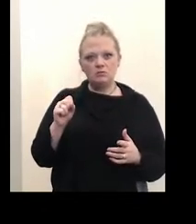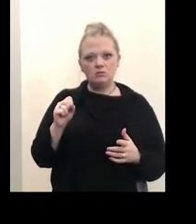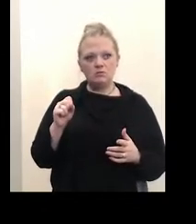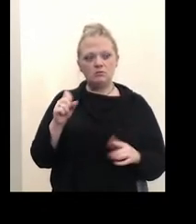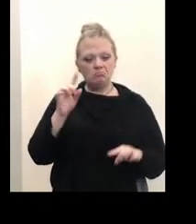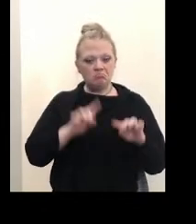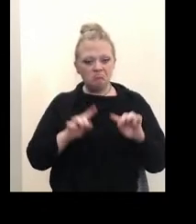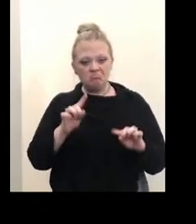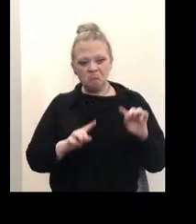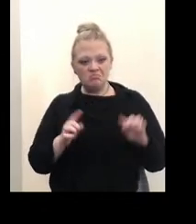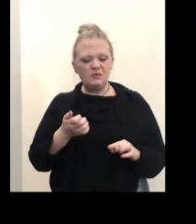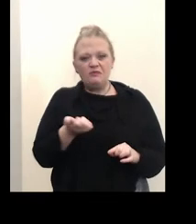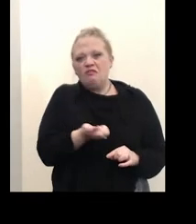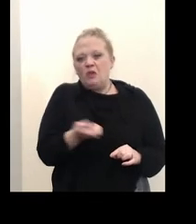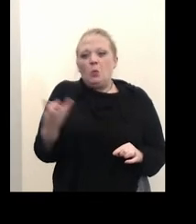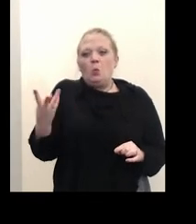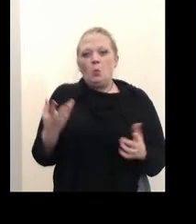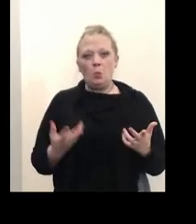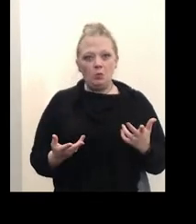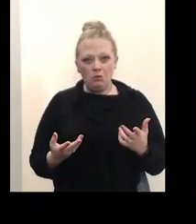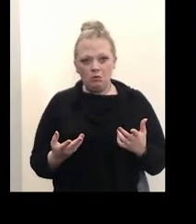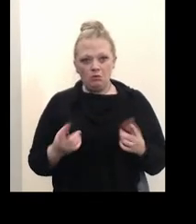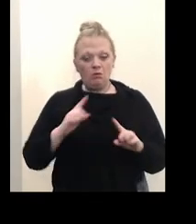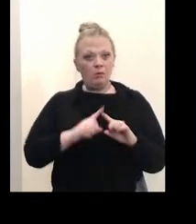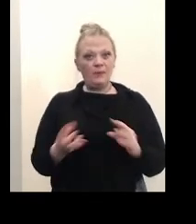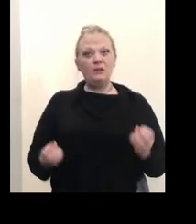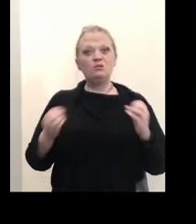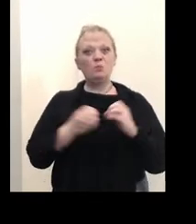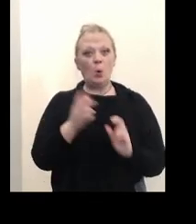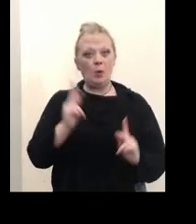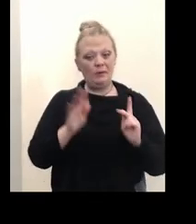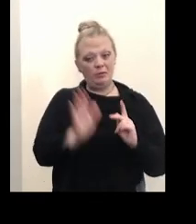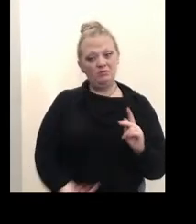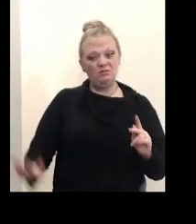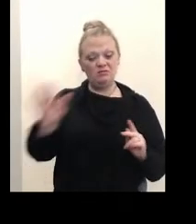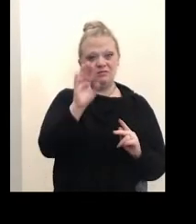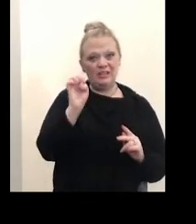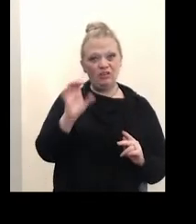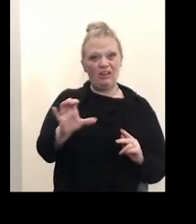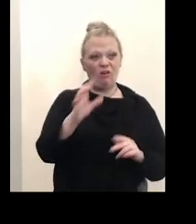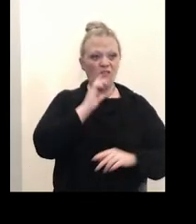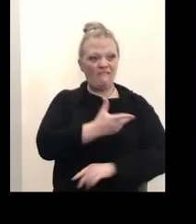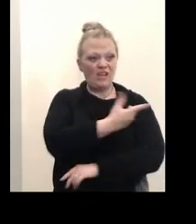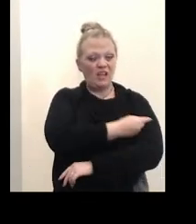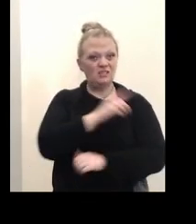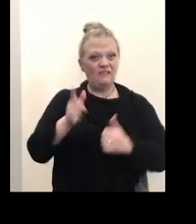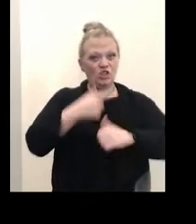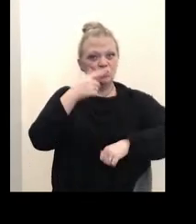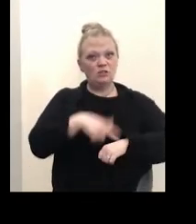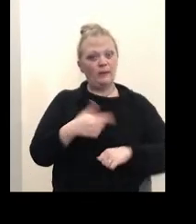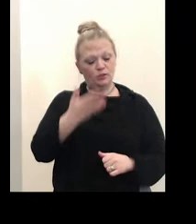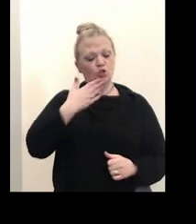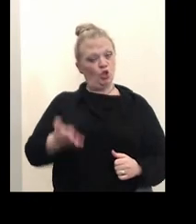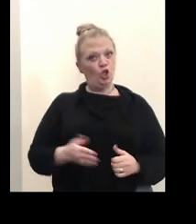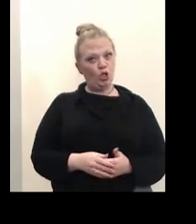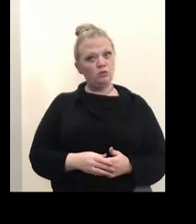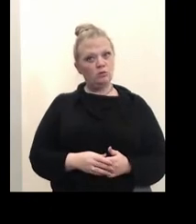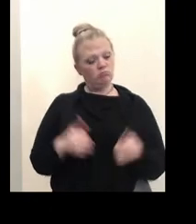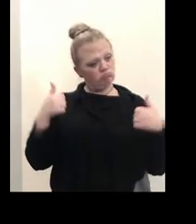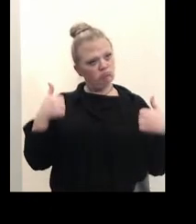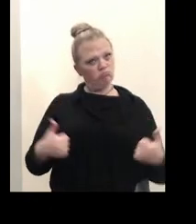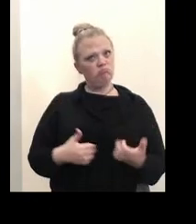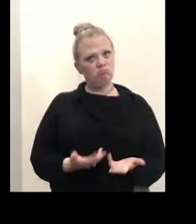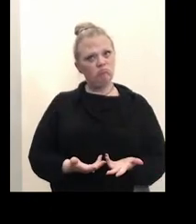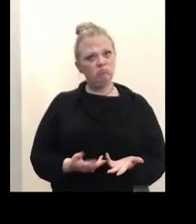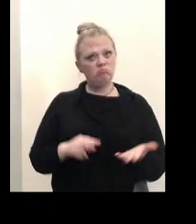was just a handful. So there are more people across Erie County who are getting vaccinated for first time. that's a good thing. That means